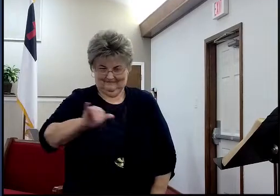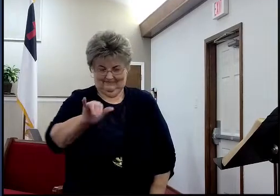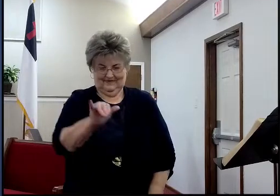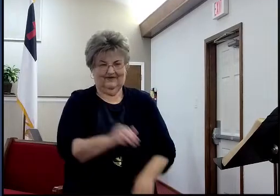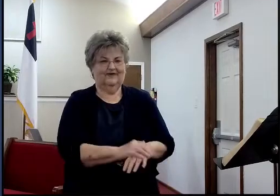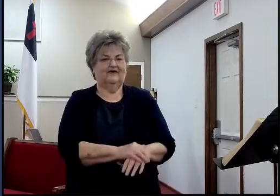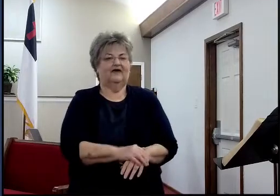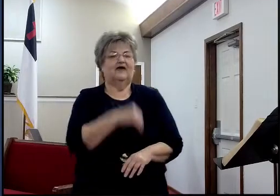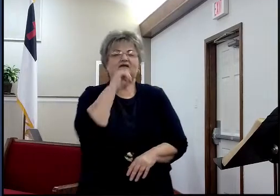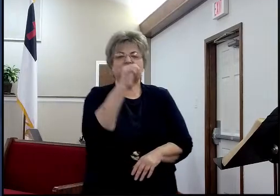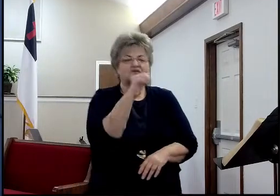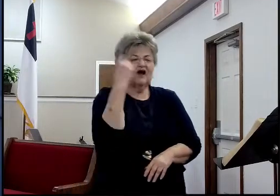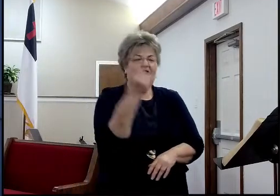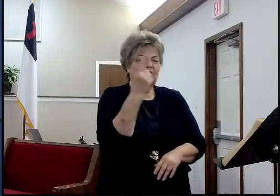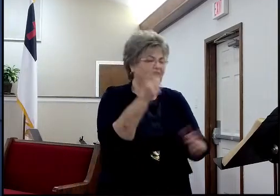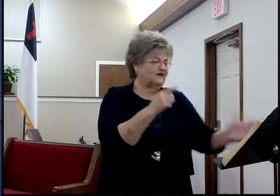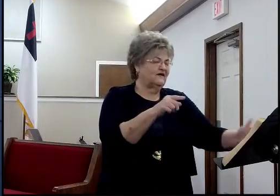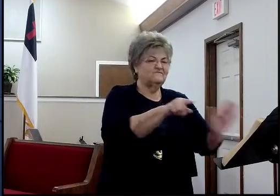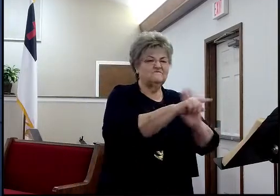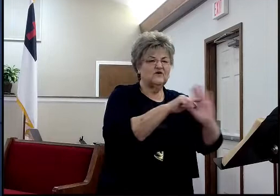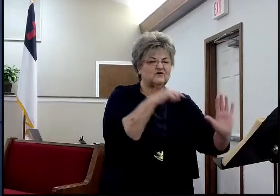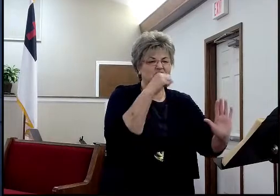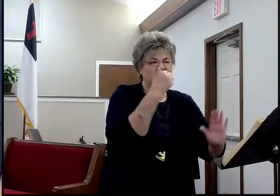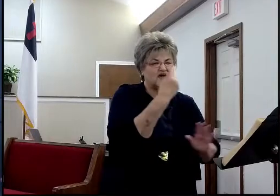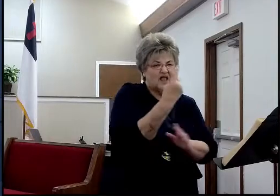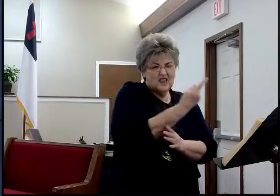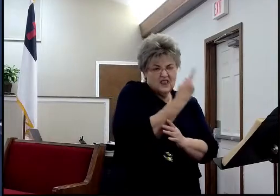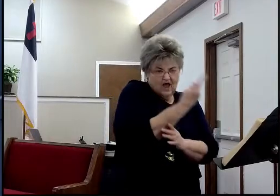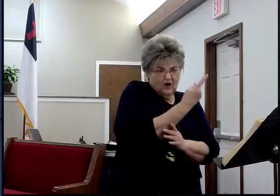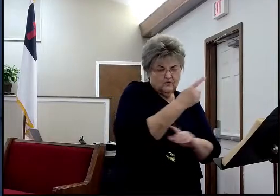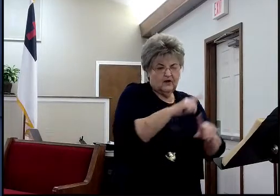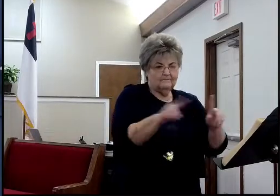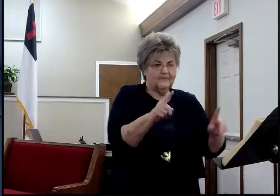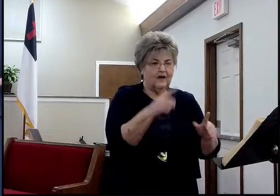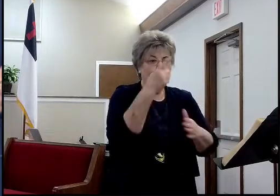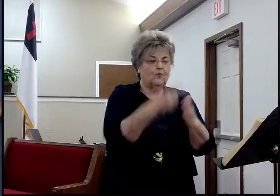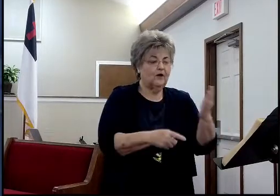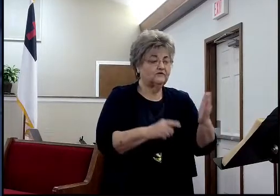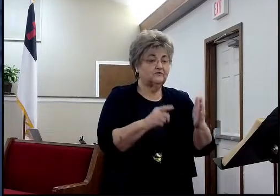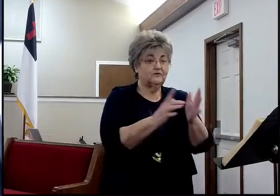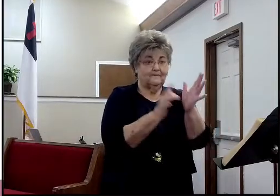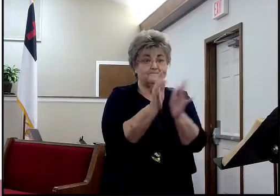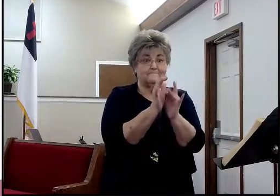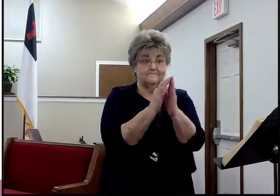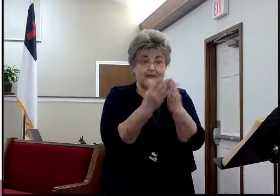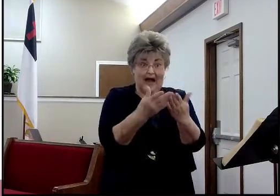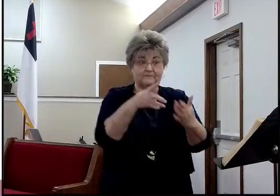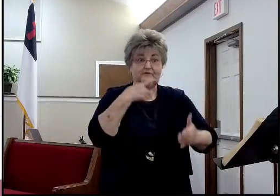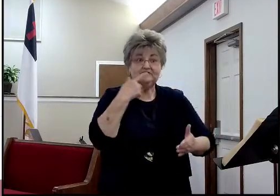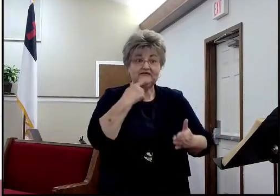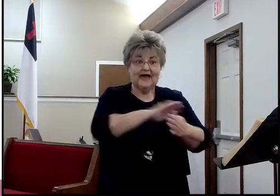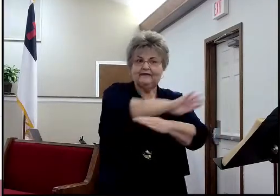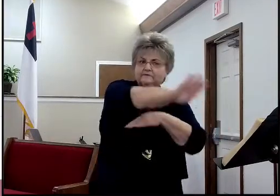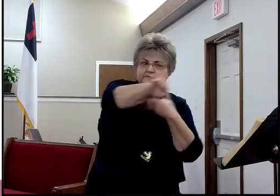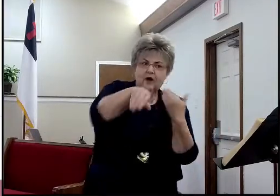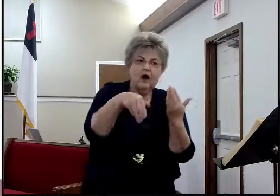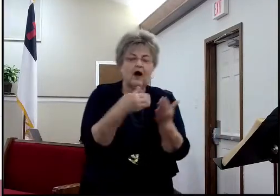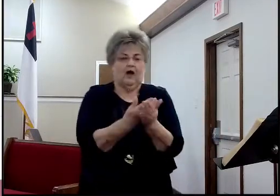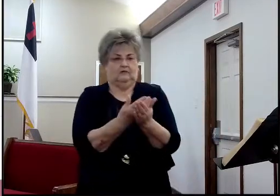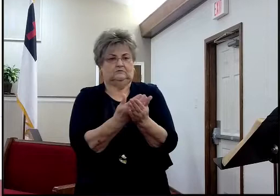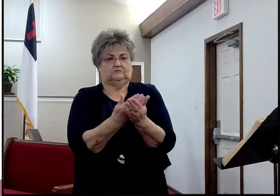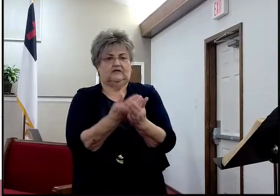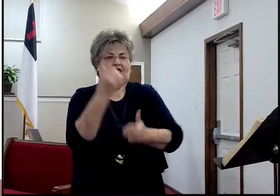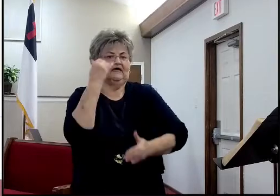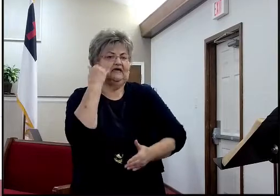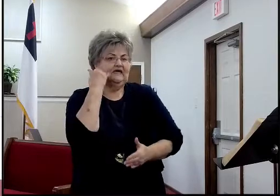just the passage itself, but the scripture. What does the scripture say? And so, if you find this passage, it will